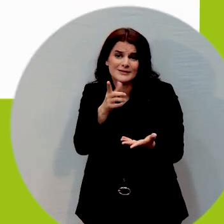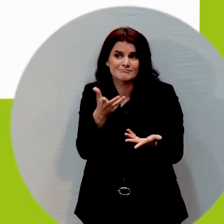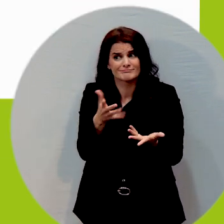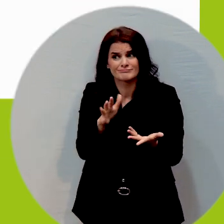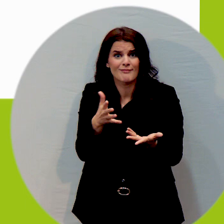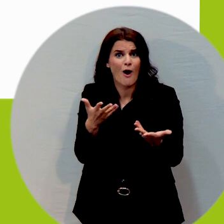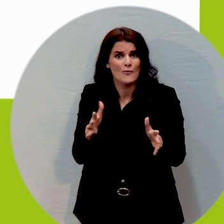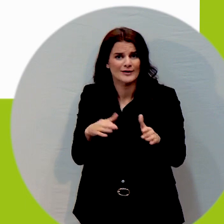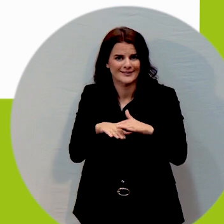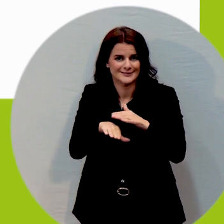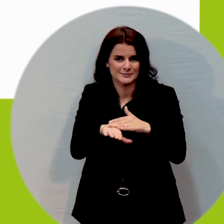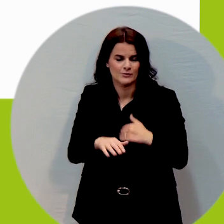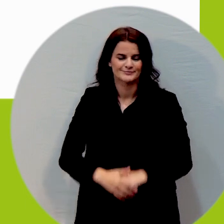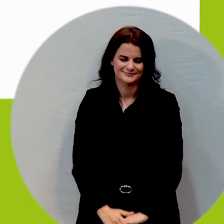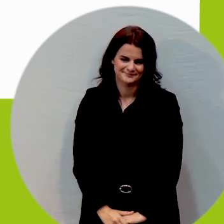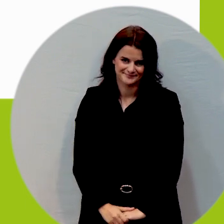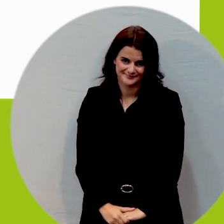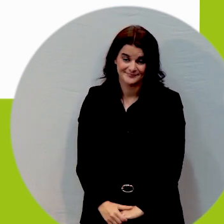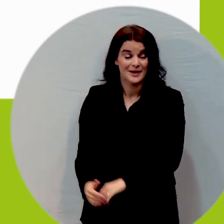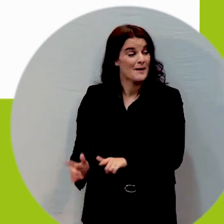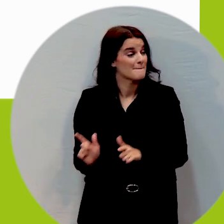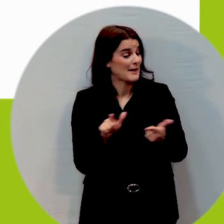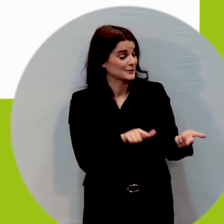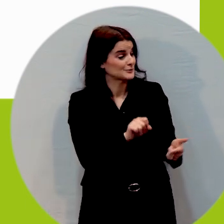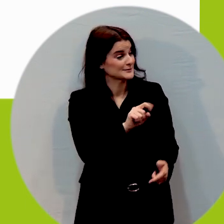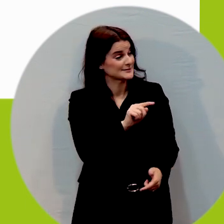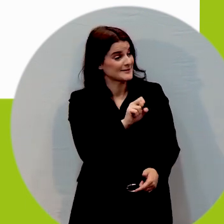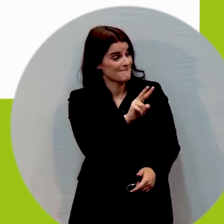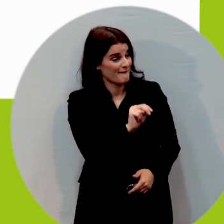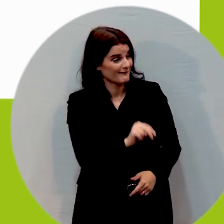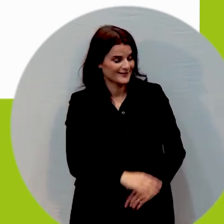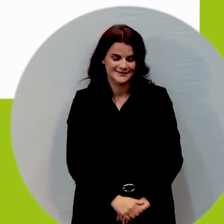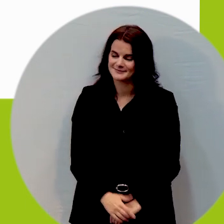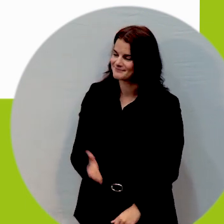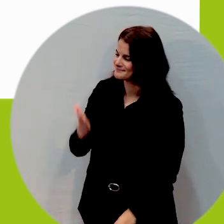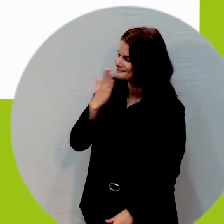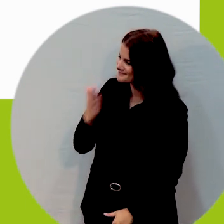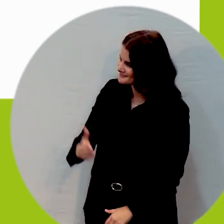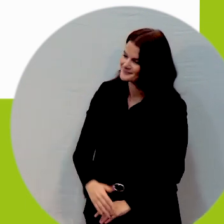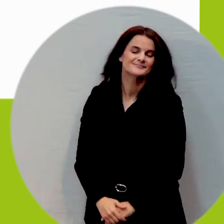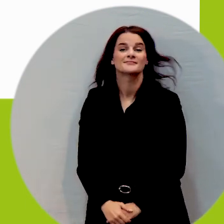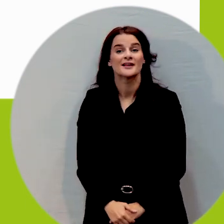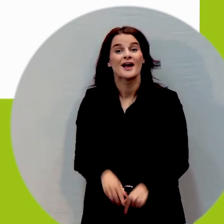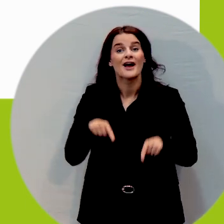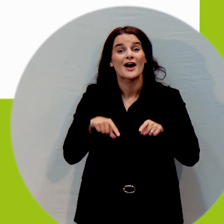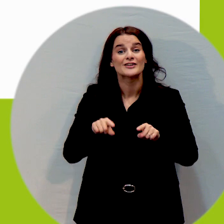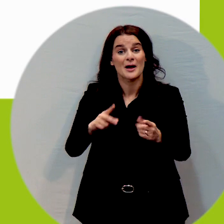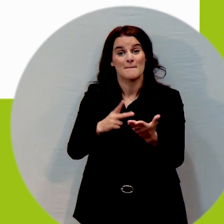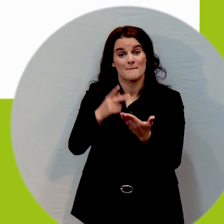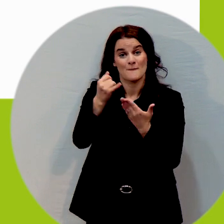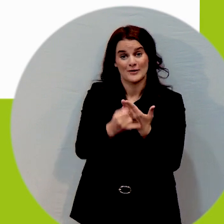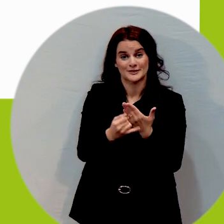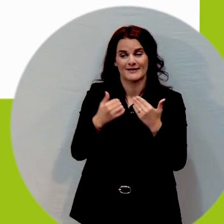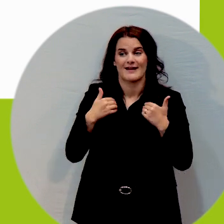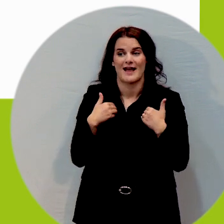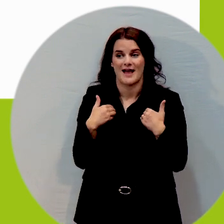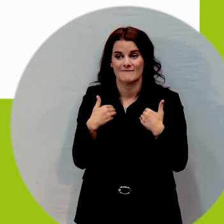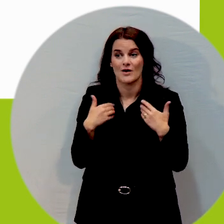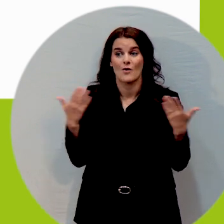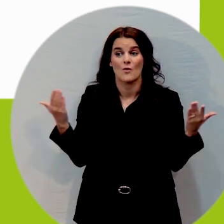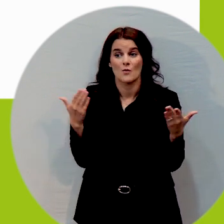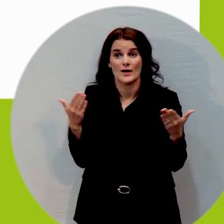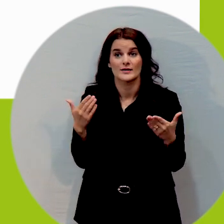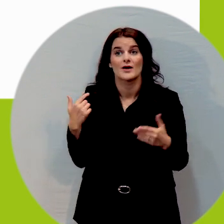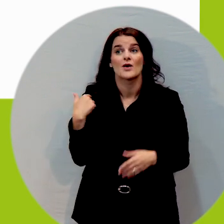okay back to you. Thank you so much So in this project we had Dara Taxter